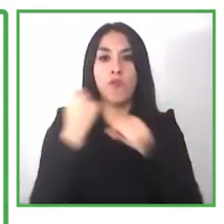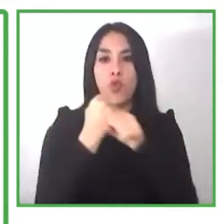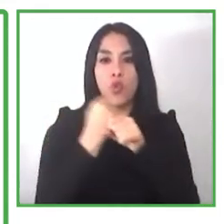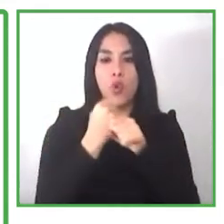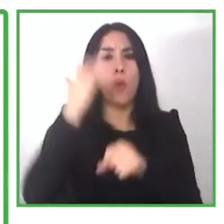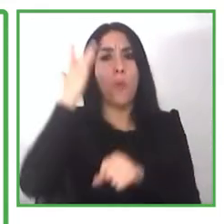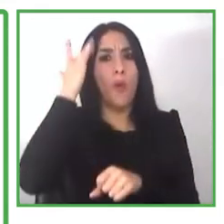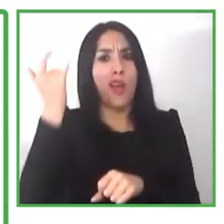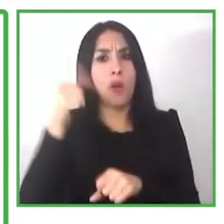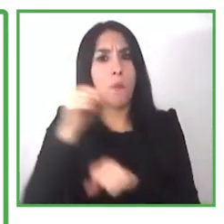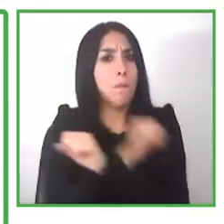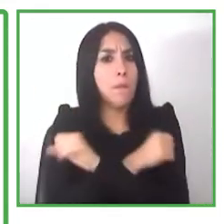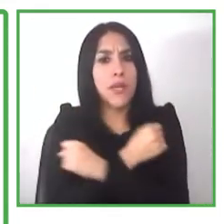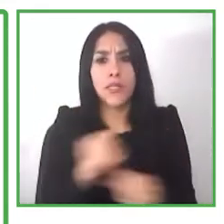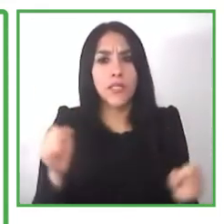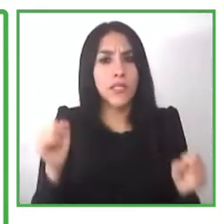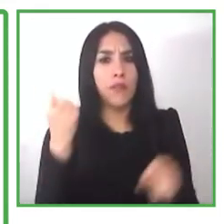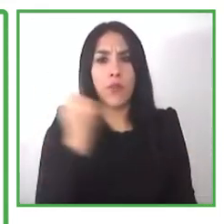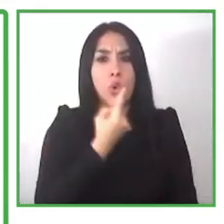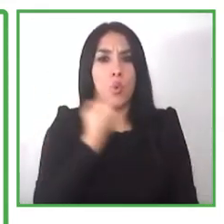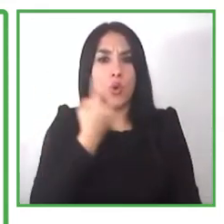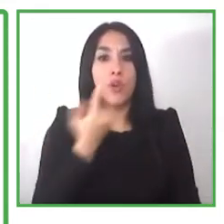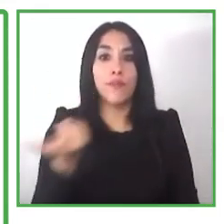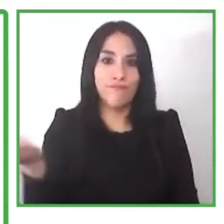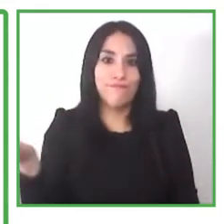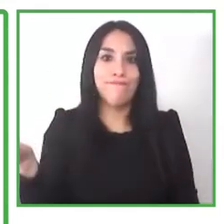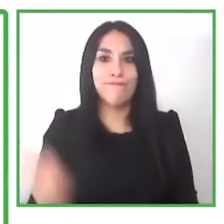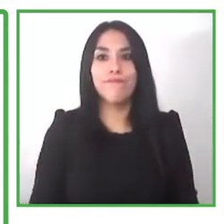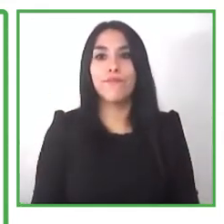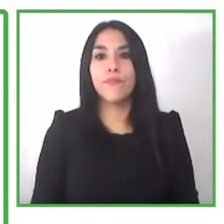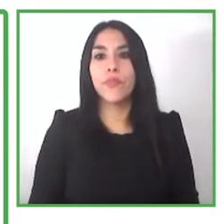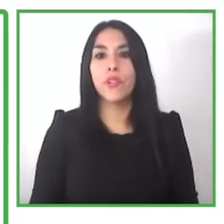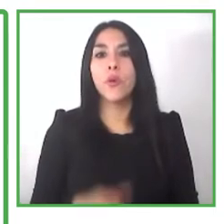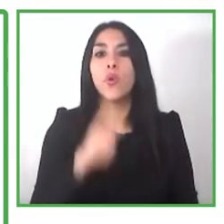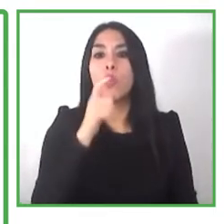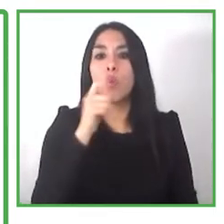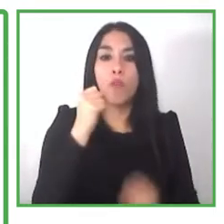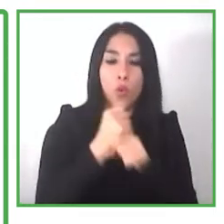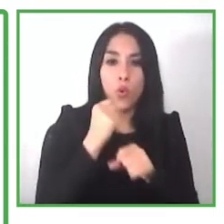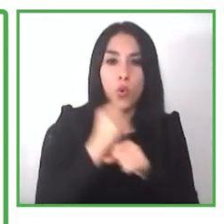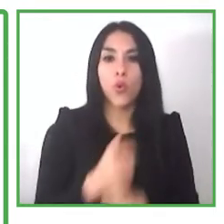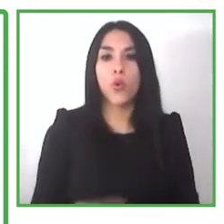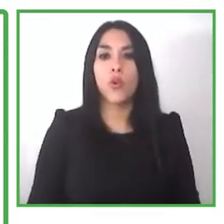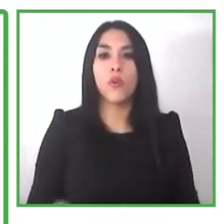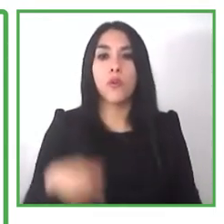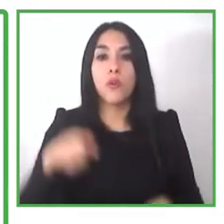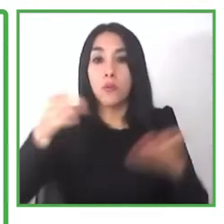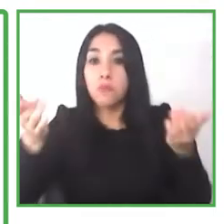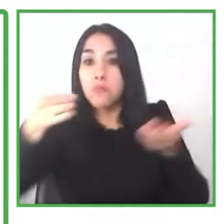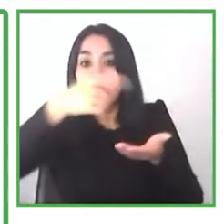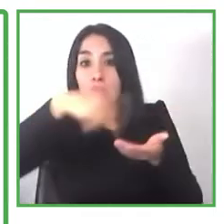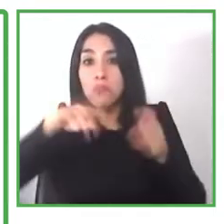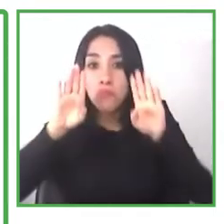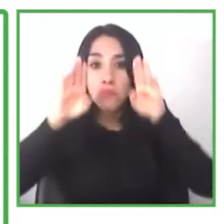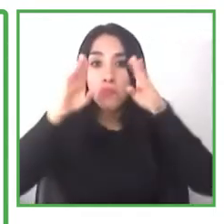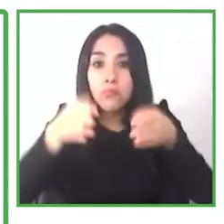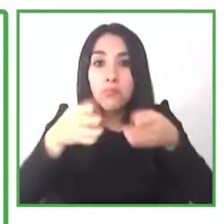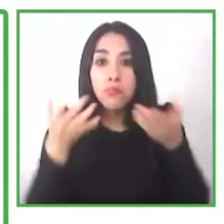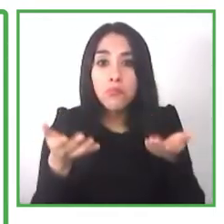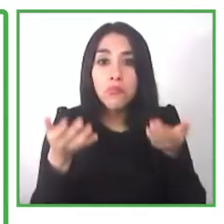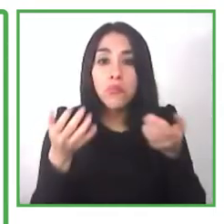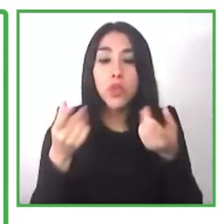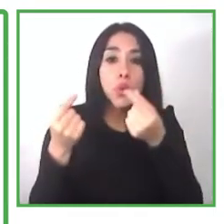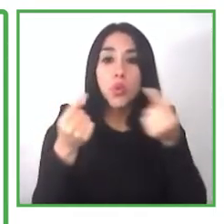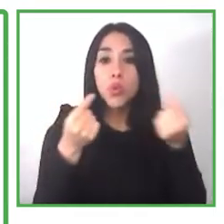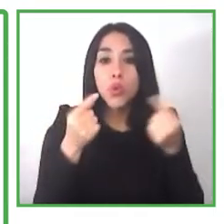you you have work so we focus on getting the young adults that come through the living link ready to enter that workplace we like to call it